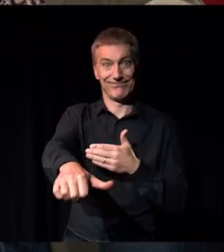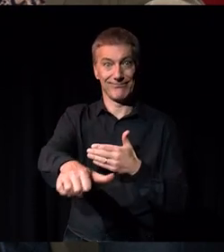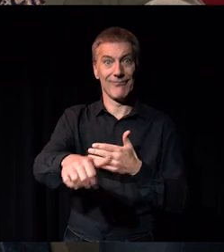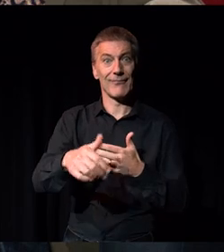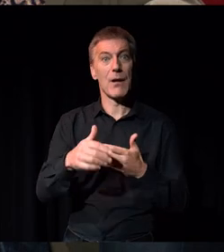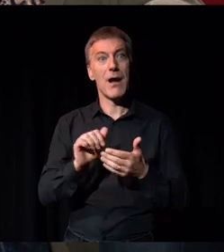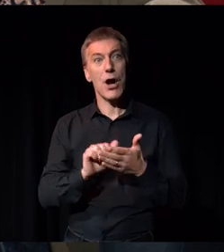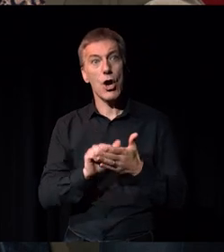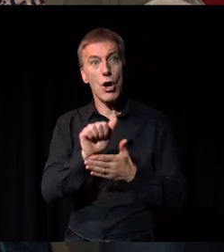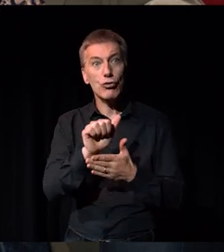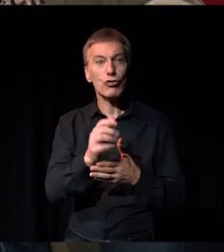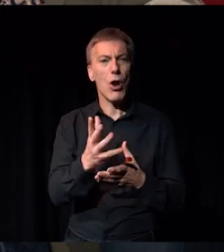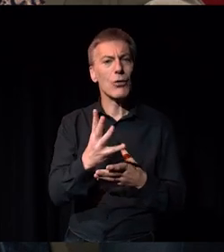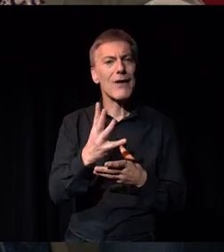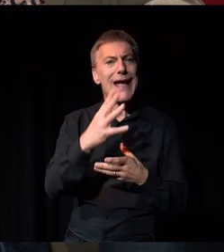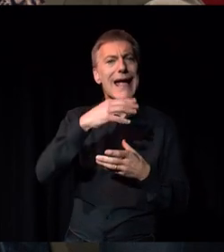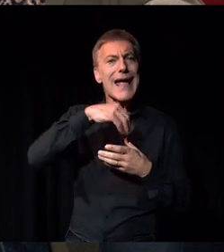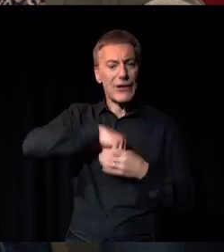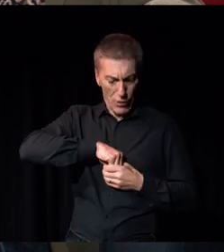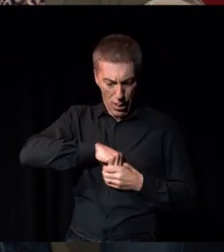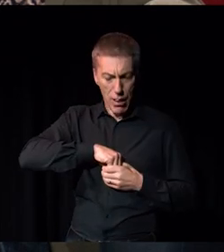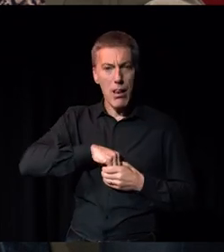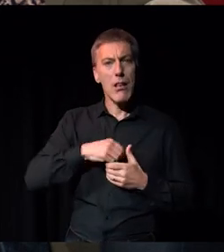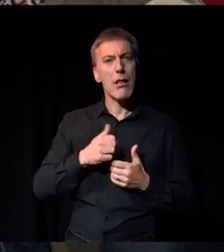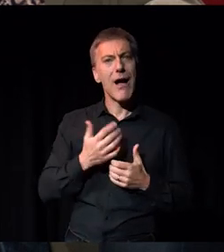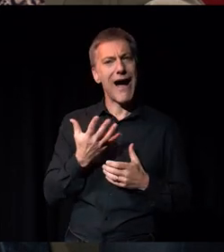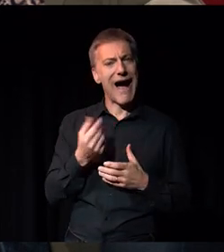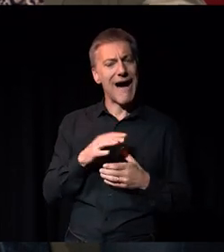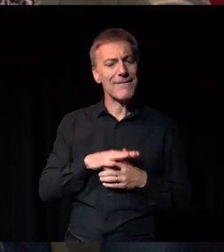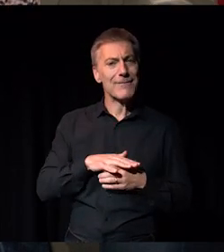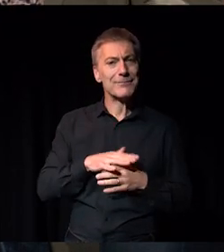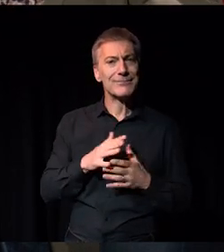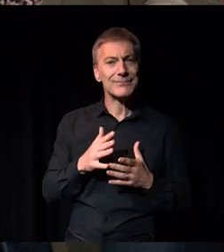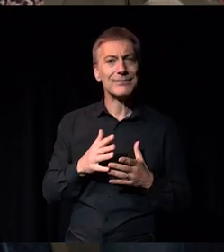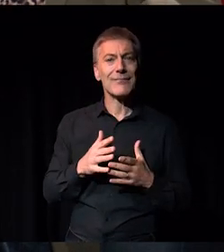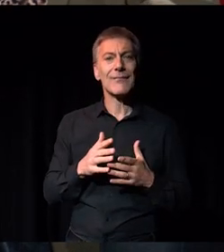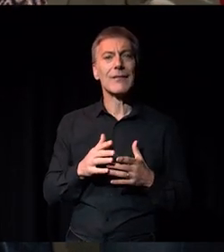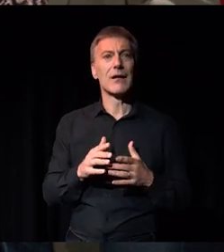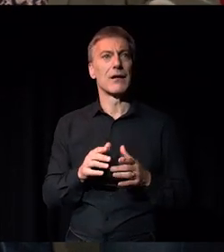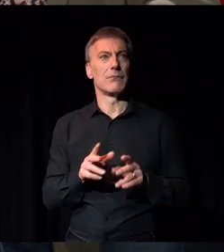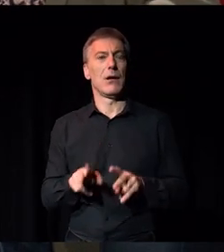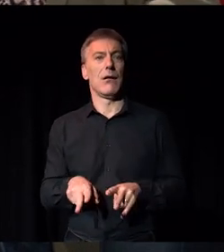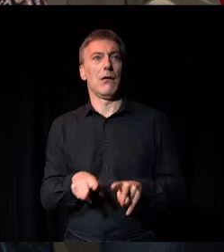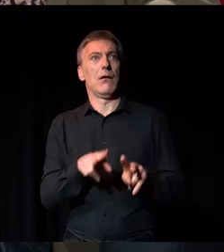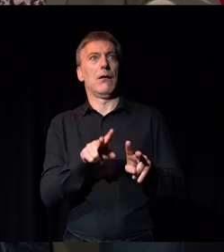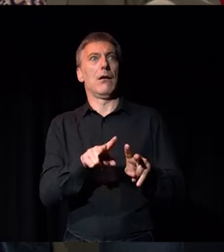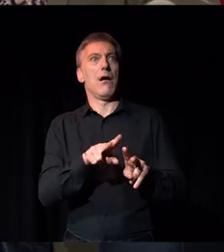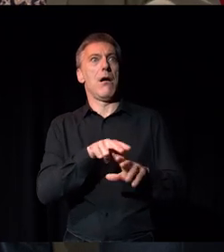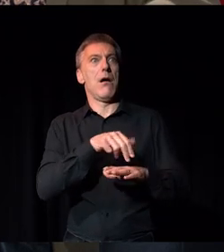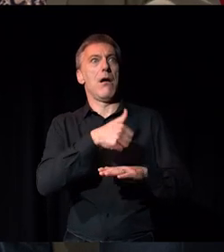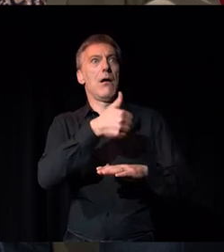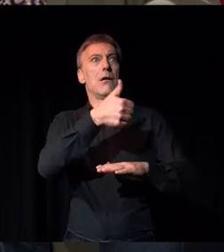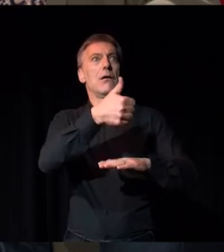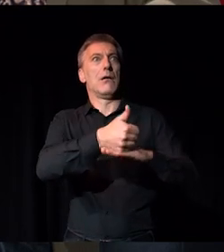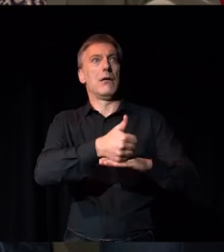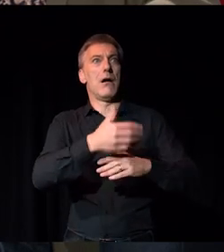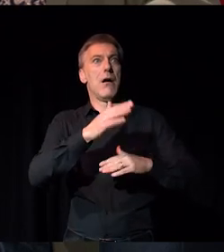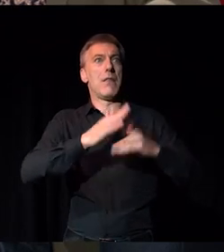are cultural and internalized in a way. I think the buildings also in the institutions are imposing, you know, they are physically